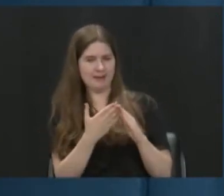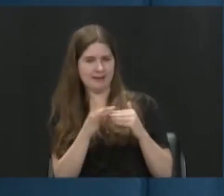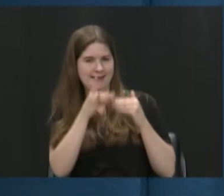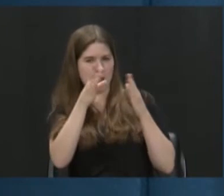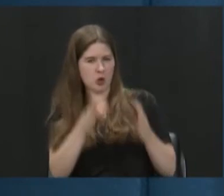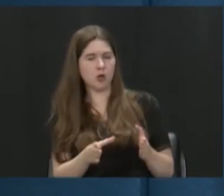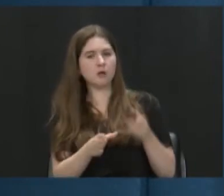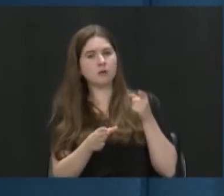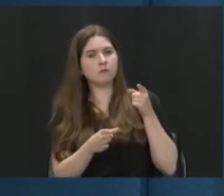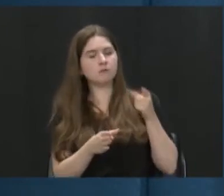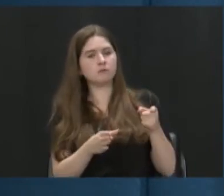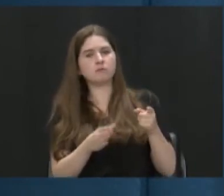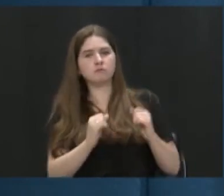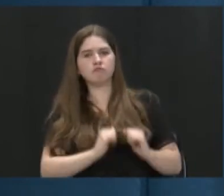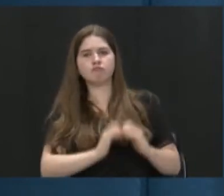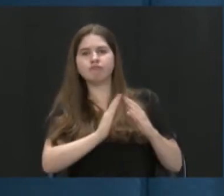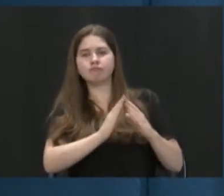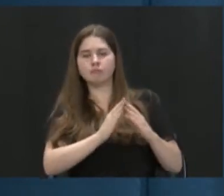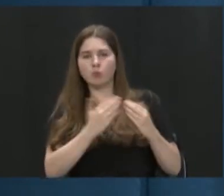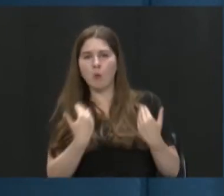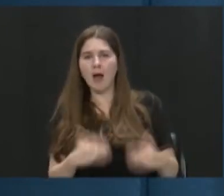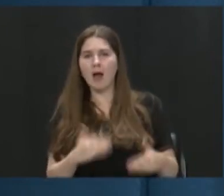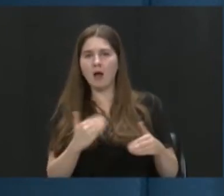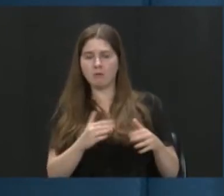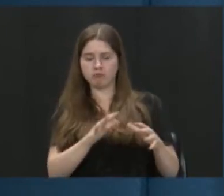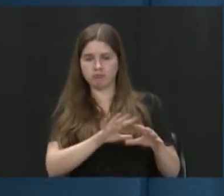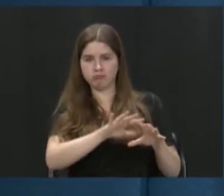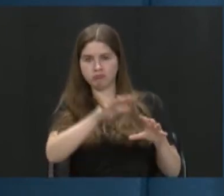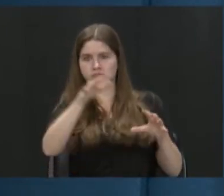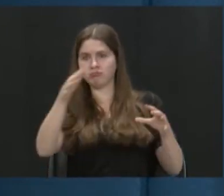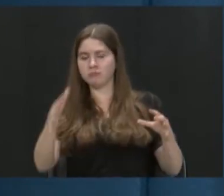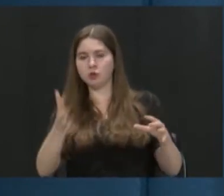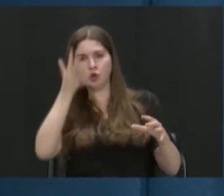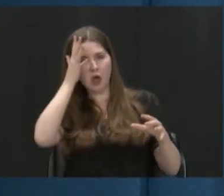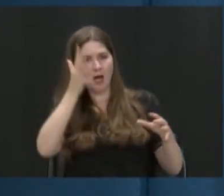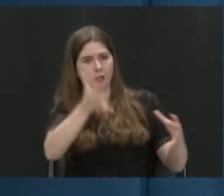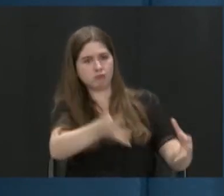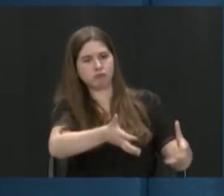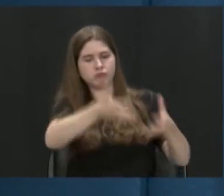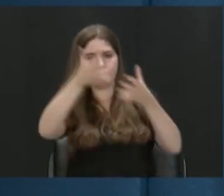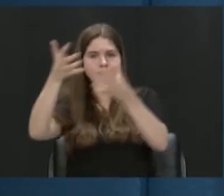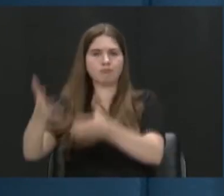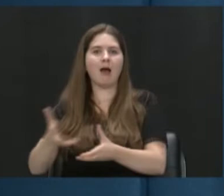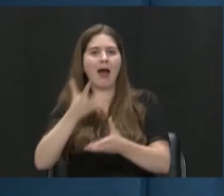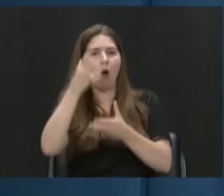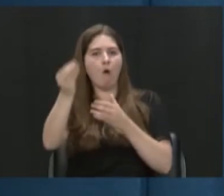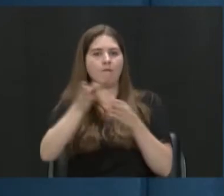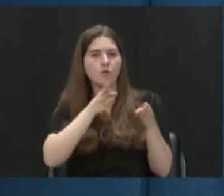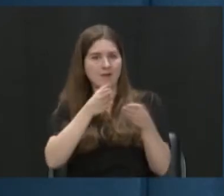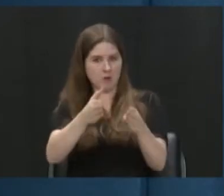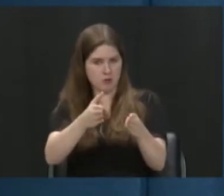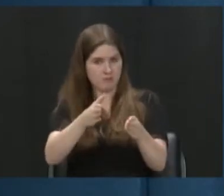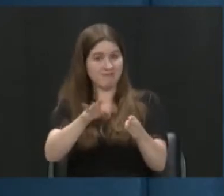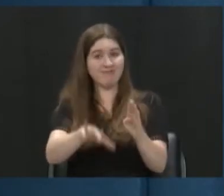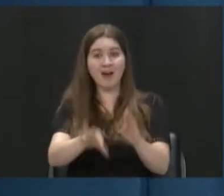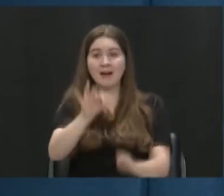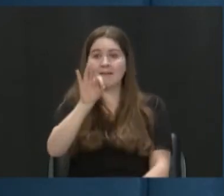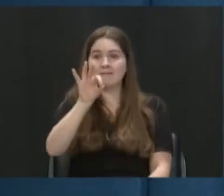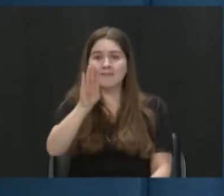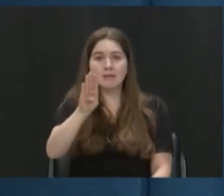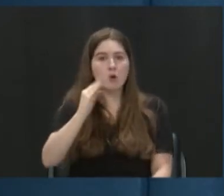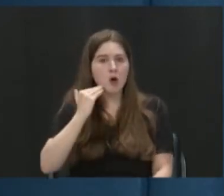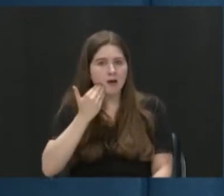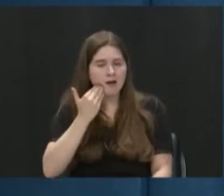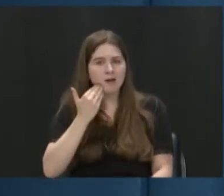an amazing amount of trash being taken out of the river. So you could probably find his cleanups on Facebook, the Great Dayton